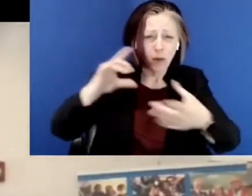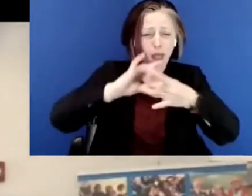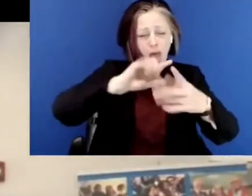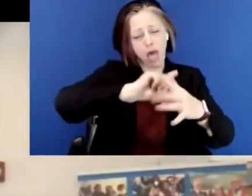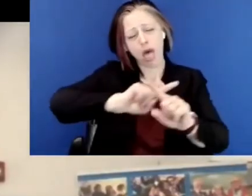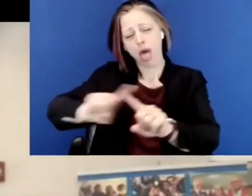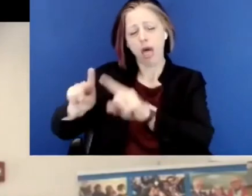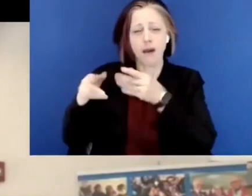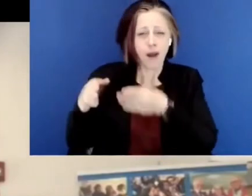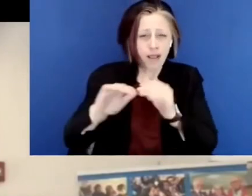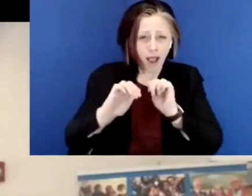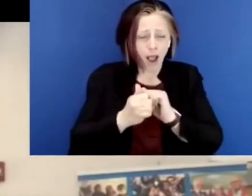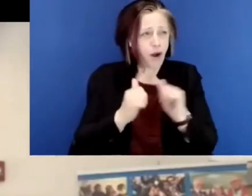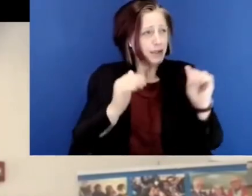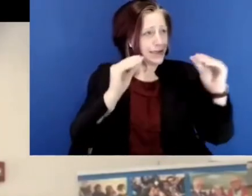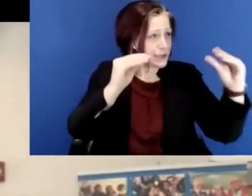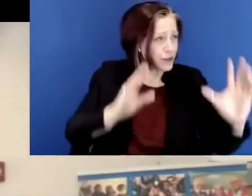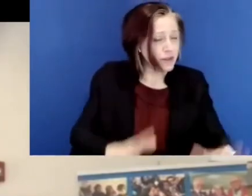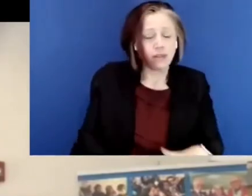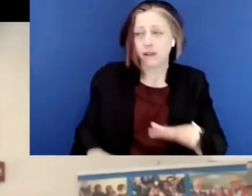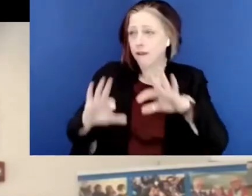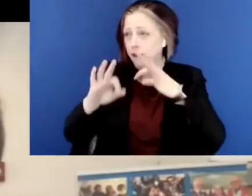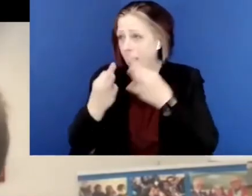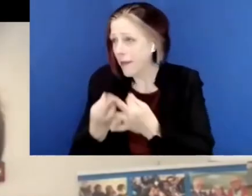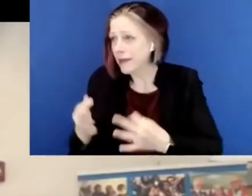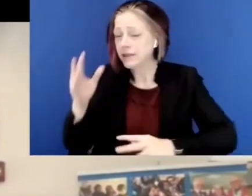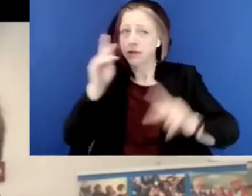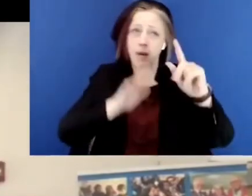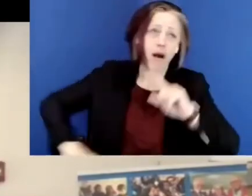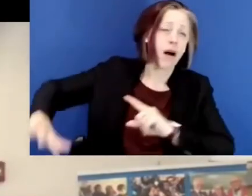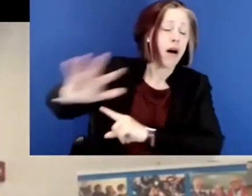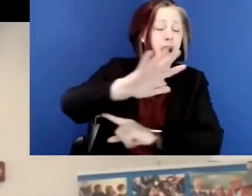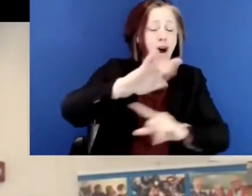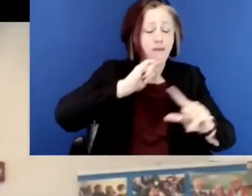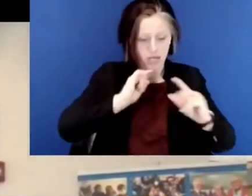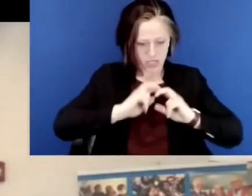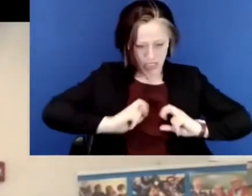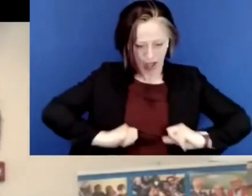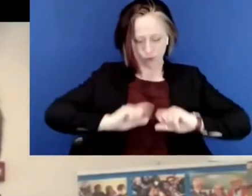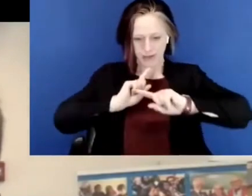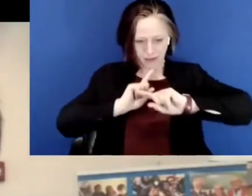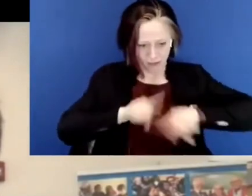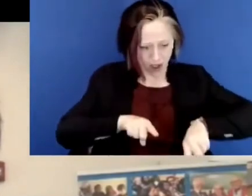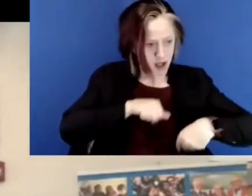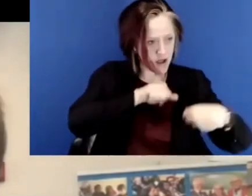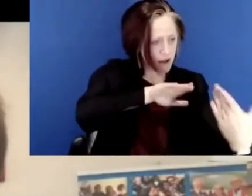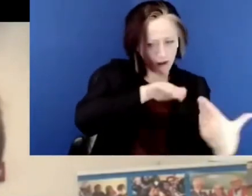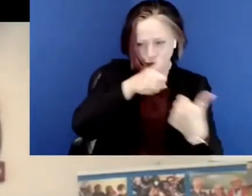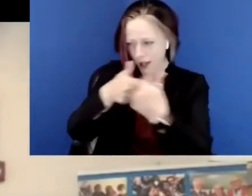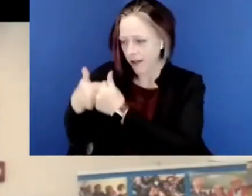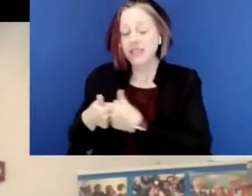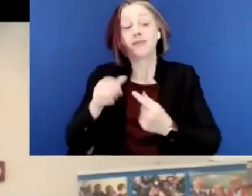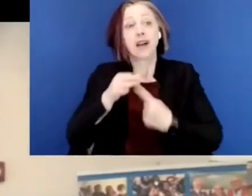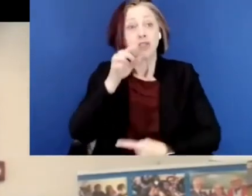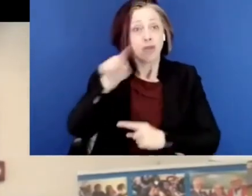COVID has been, about all those different ways that educators and teachers and families and people have responded, and about the